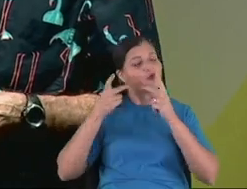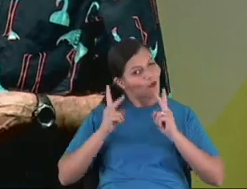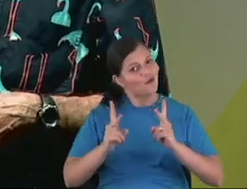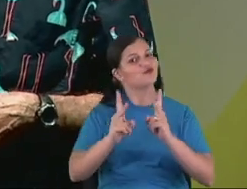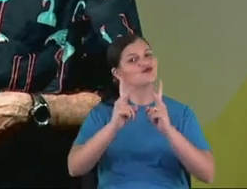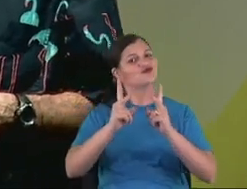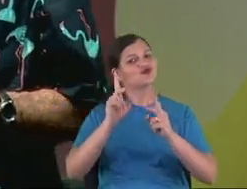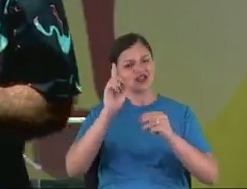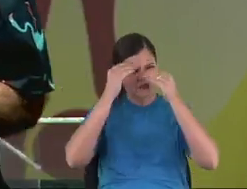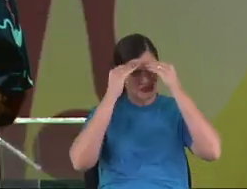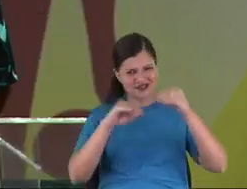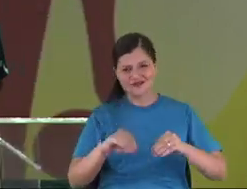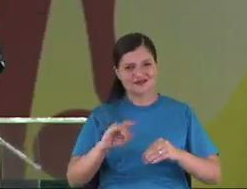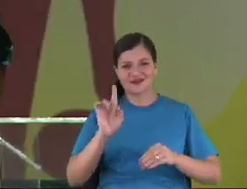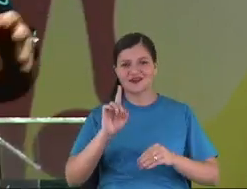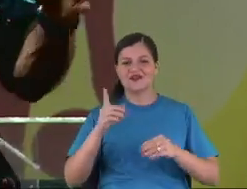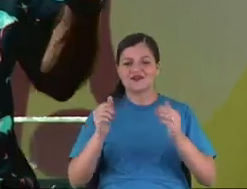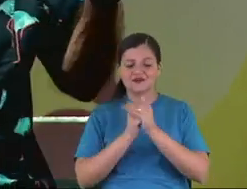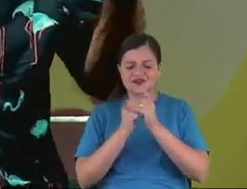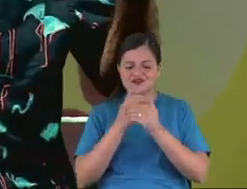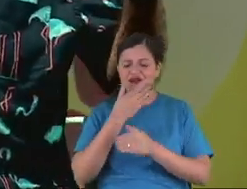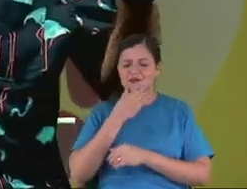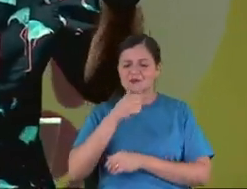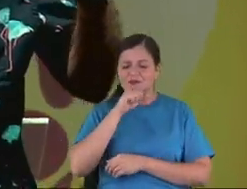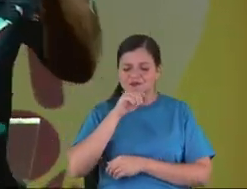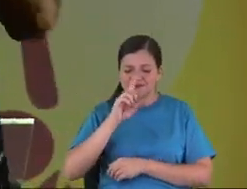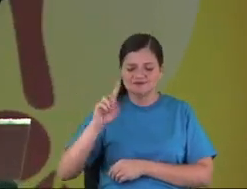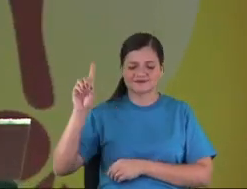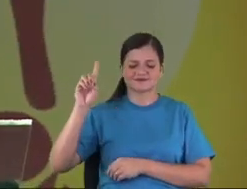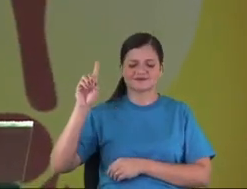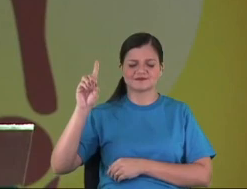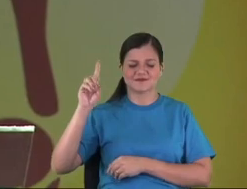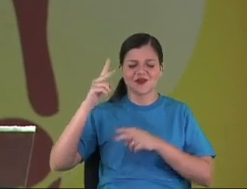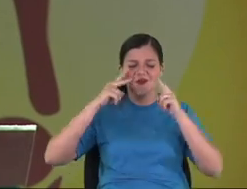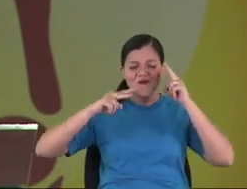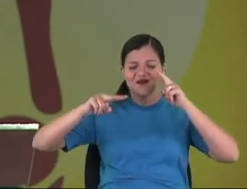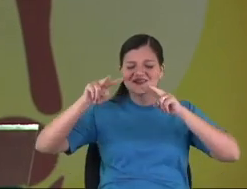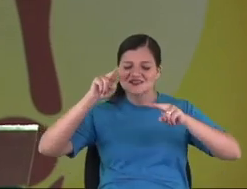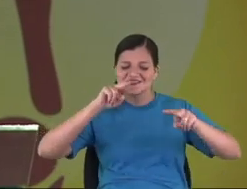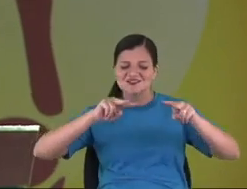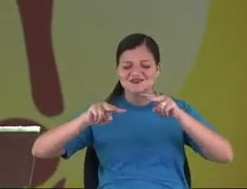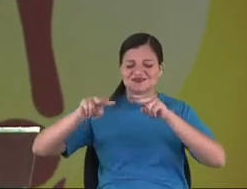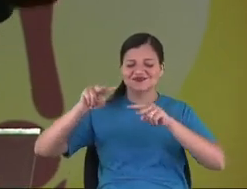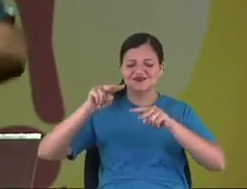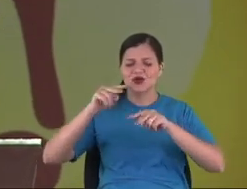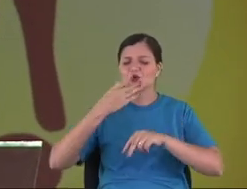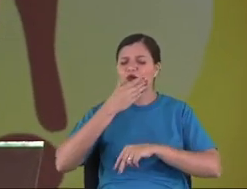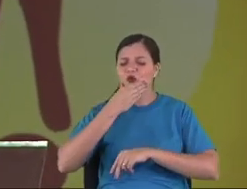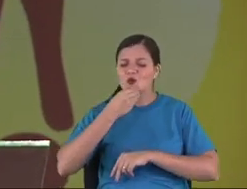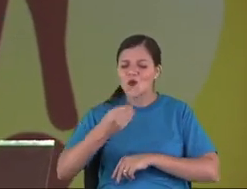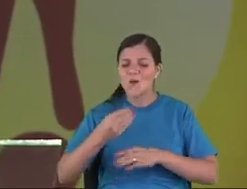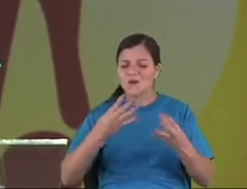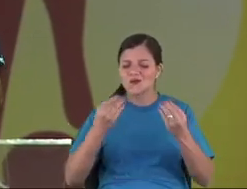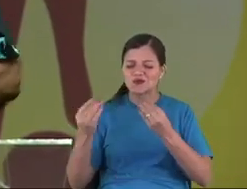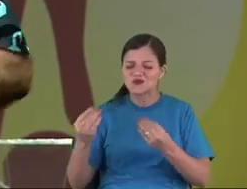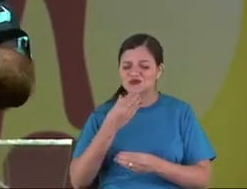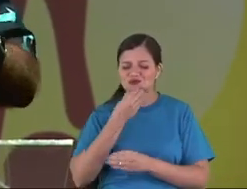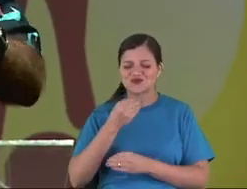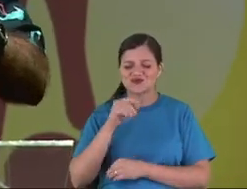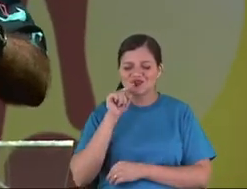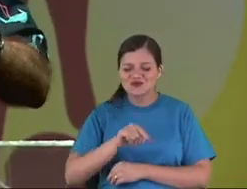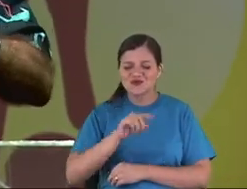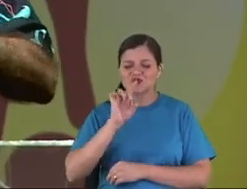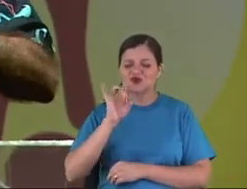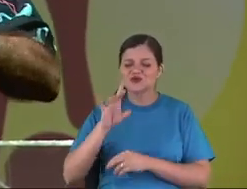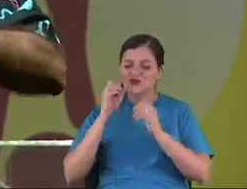Don't give up. Let's pray. Dear God, Heavenly Father, see God how